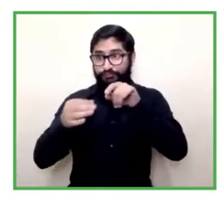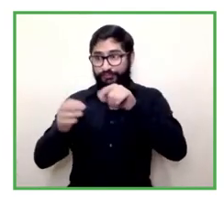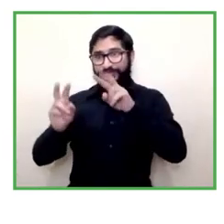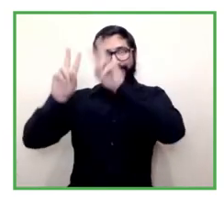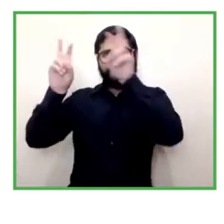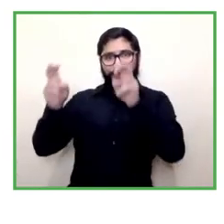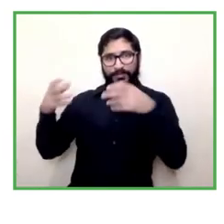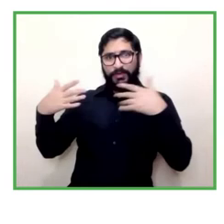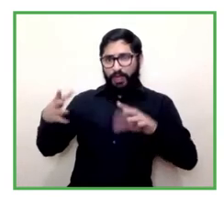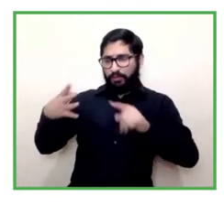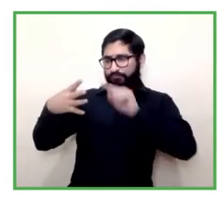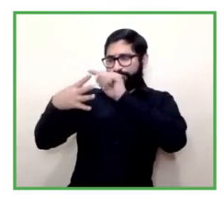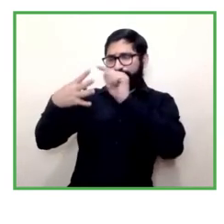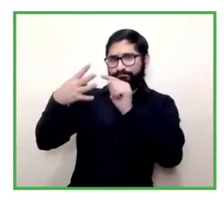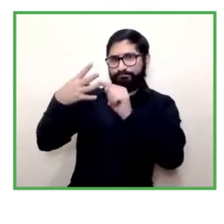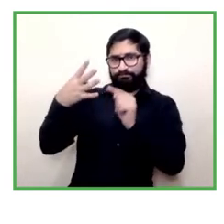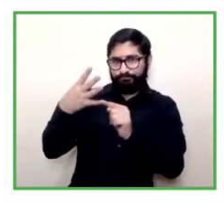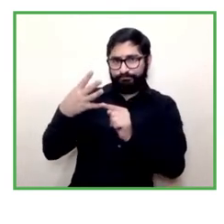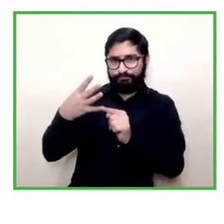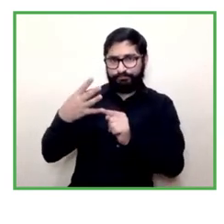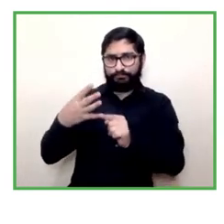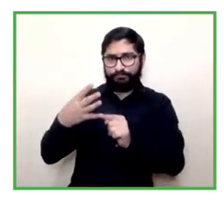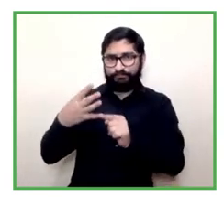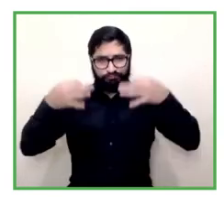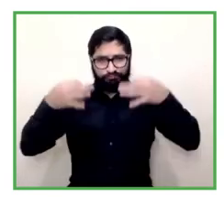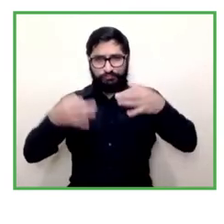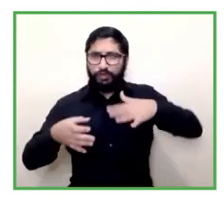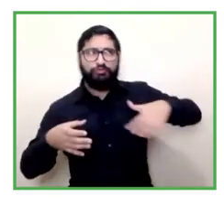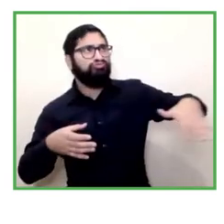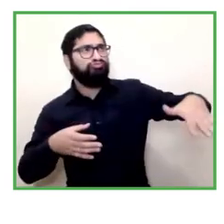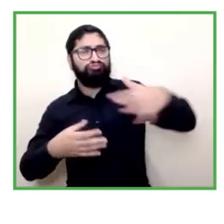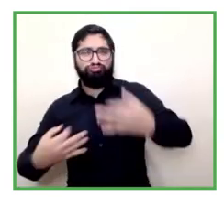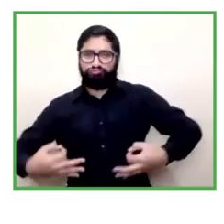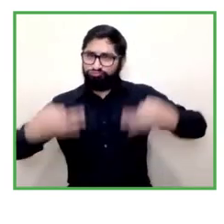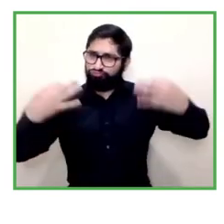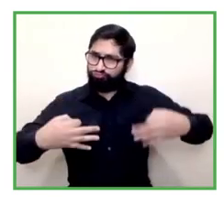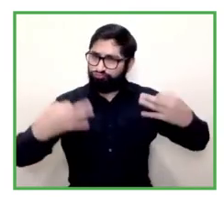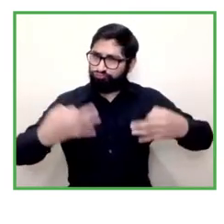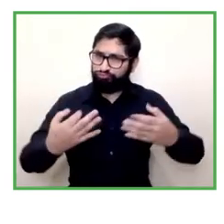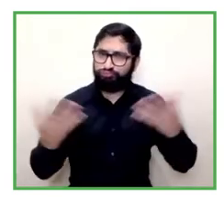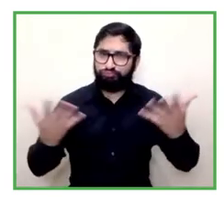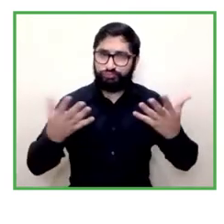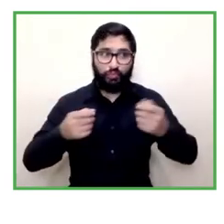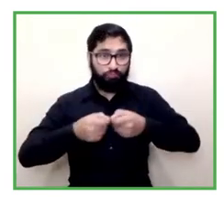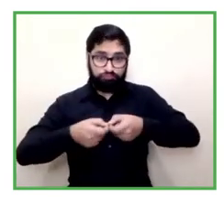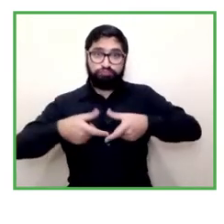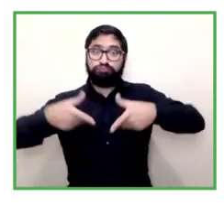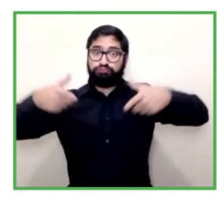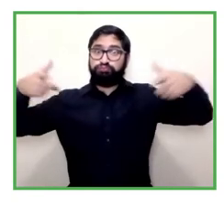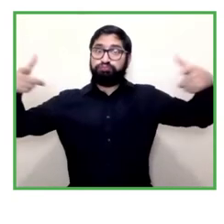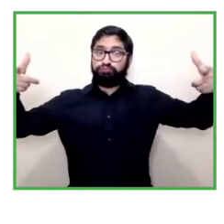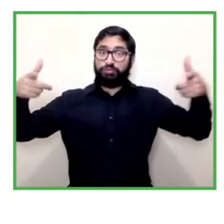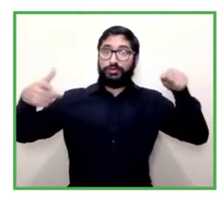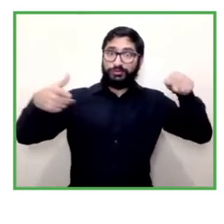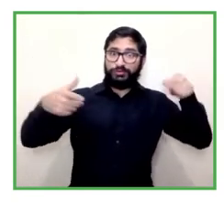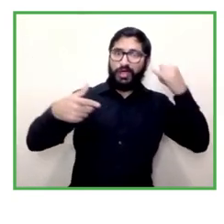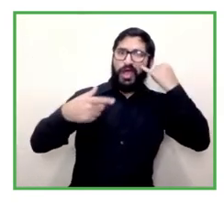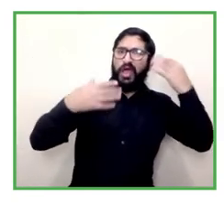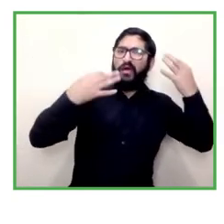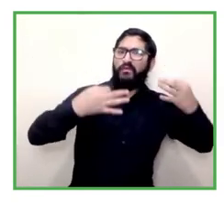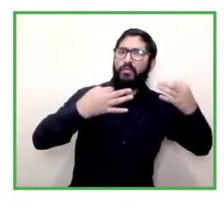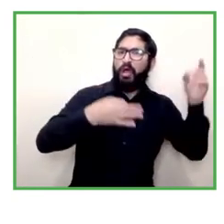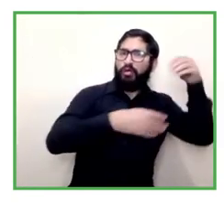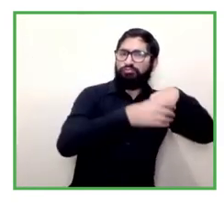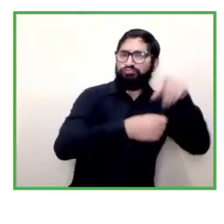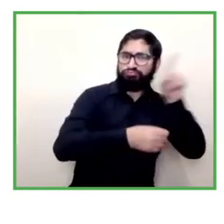hit some notes on the reality that exists today increasing informality has forged